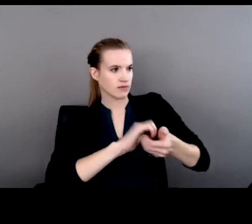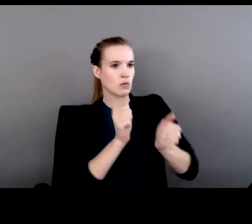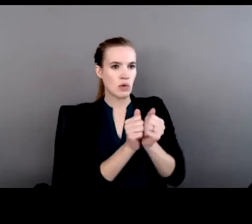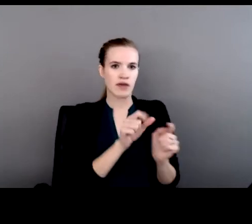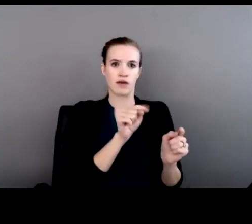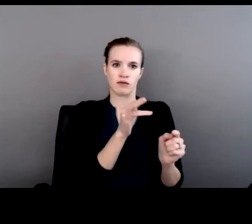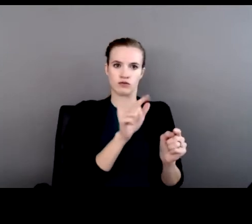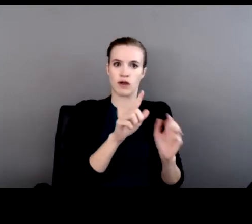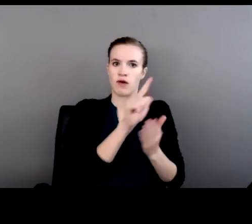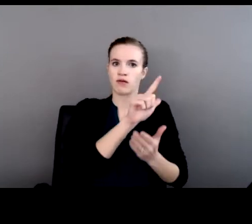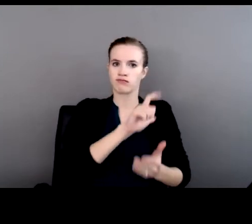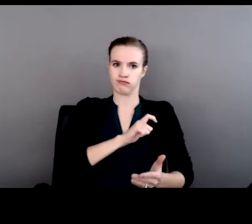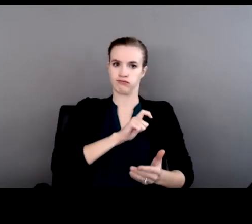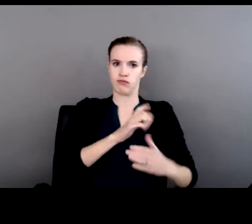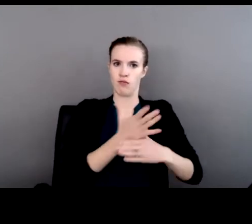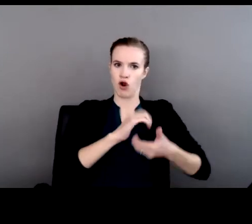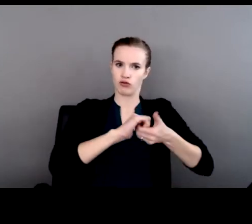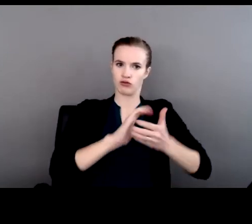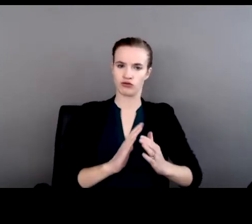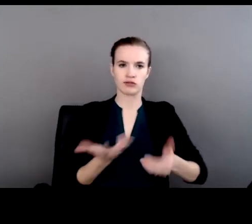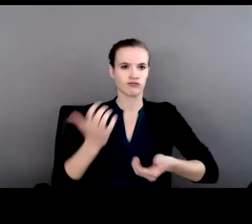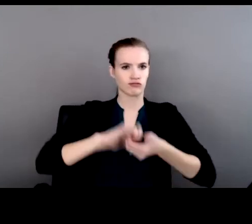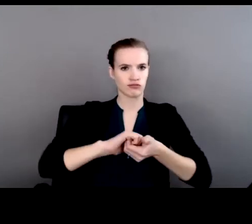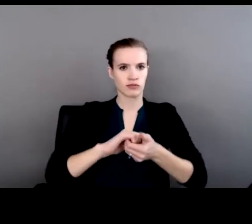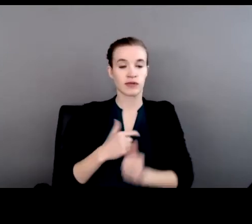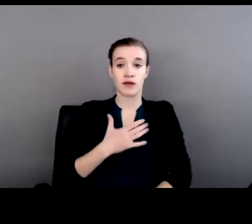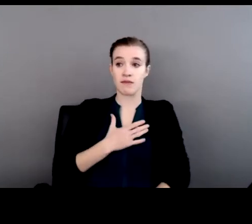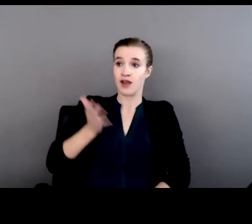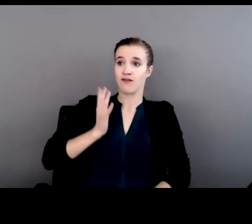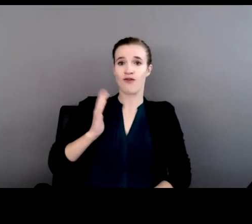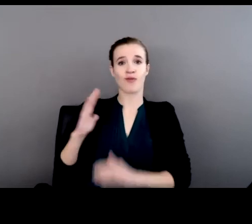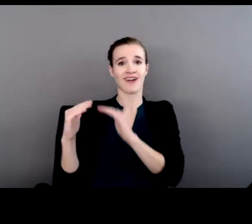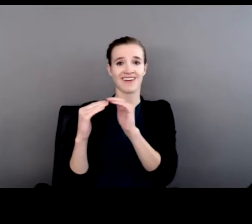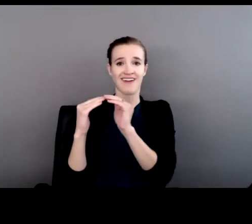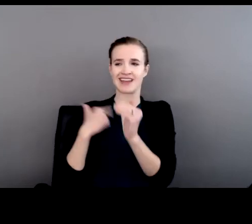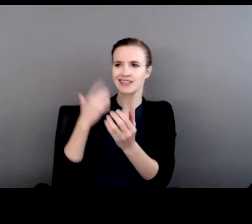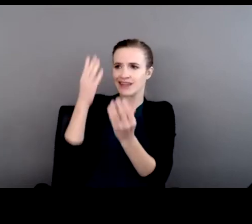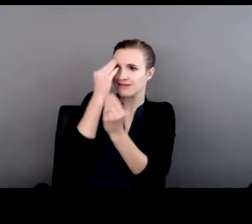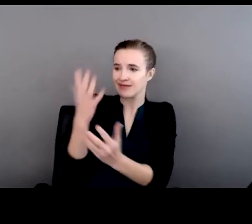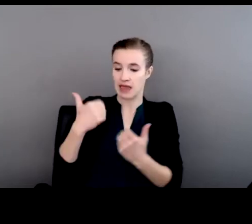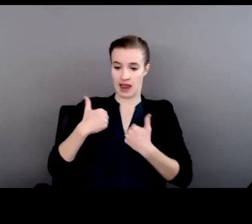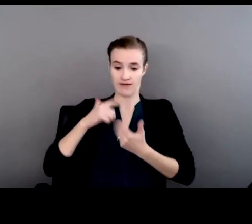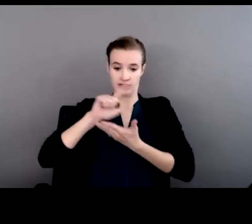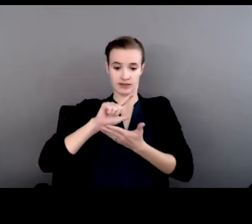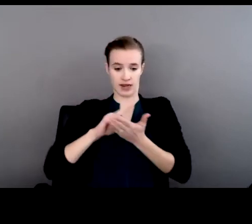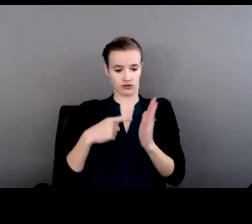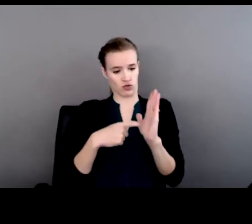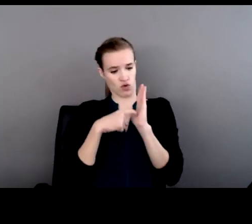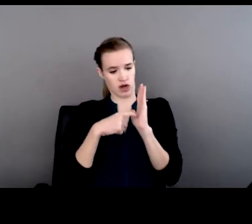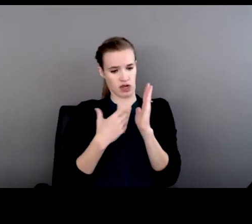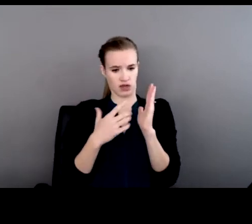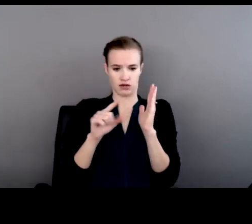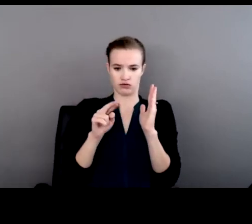I told my former colleagues that I have a statutory trust duty to Indian country,